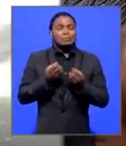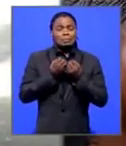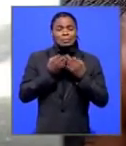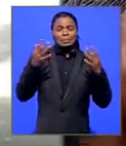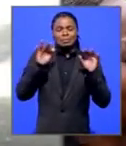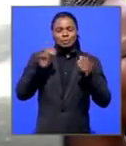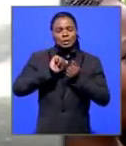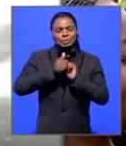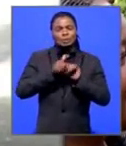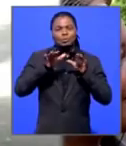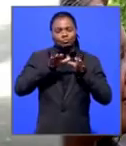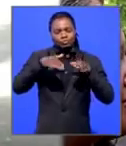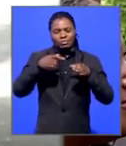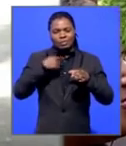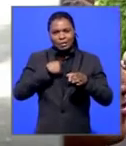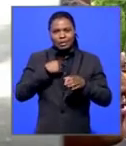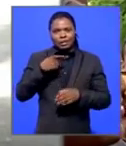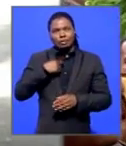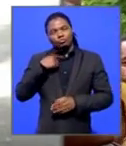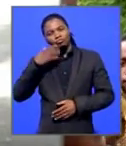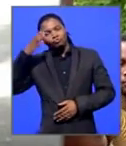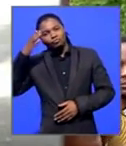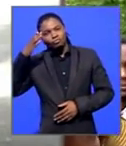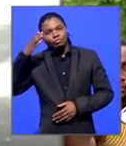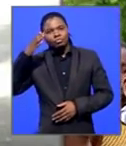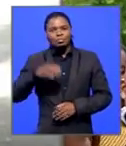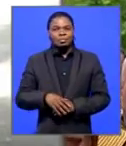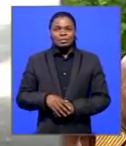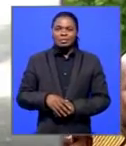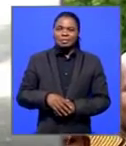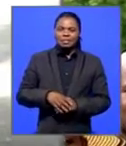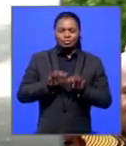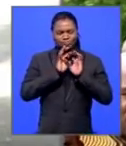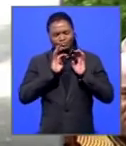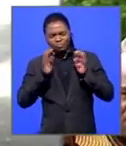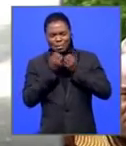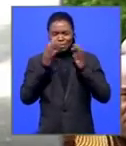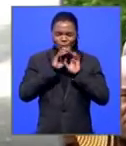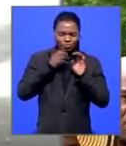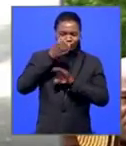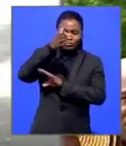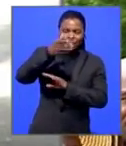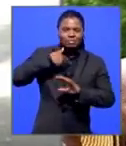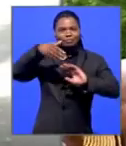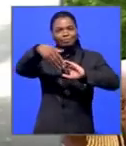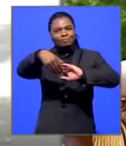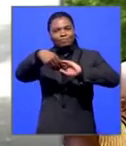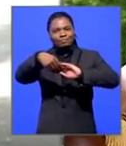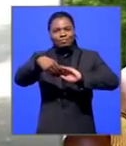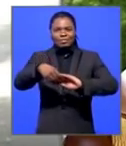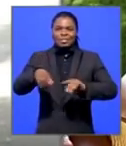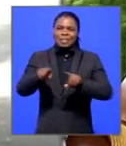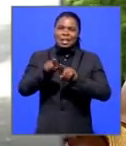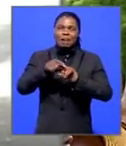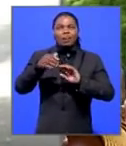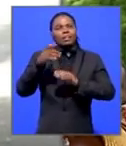crowd of athletes and I kind of just stuck my hand through the crowd and he kind of grasped my hand and it was almost as if he